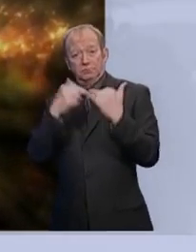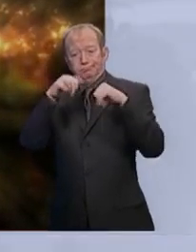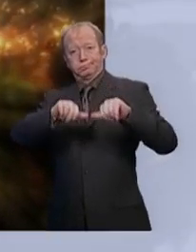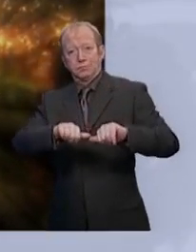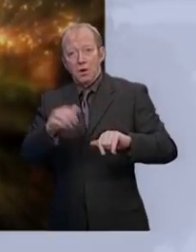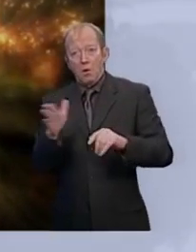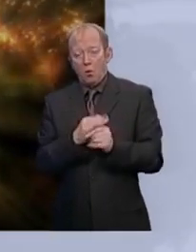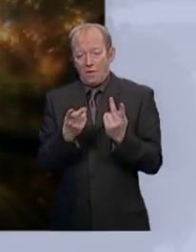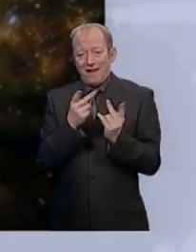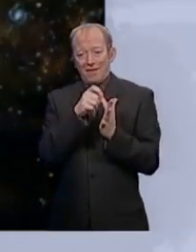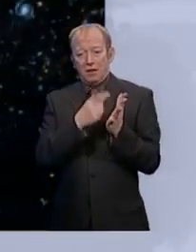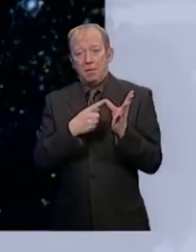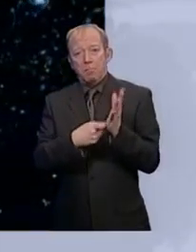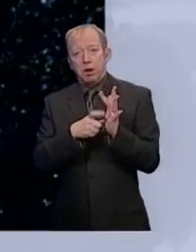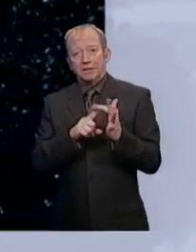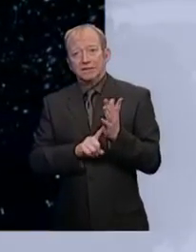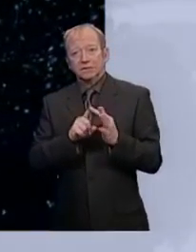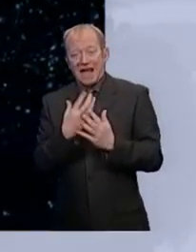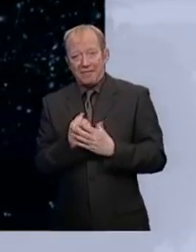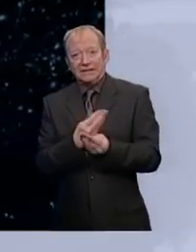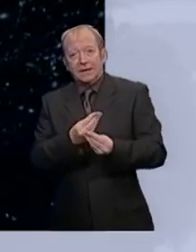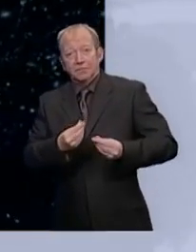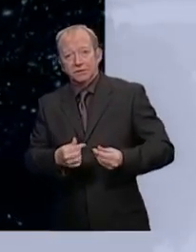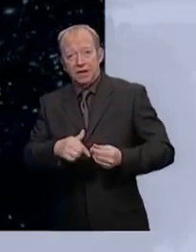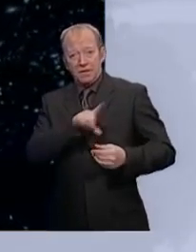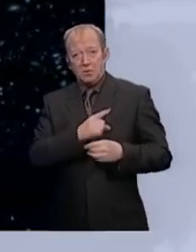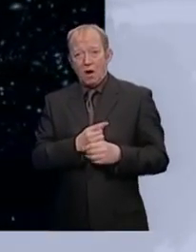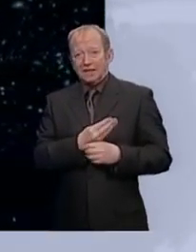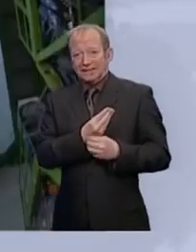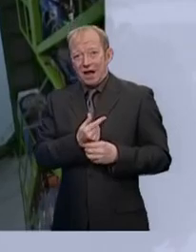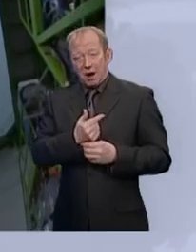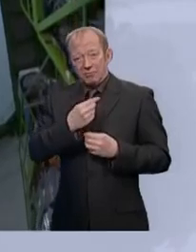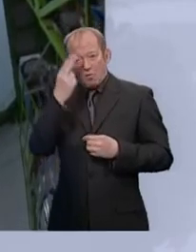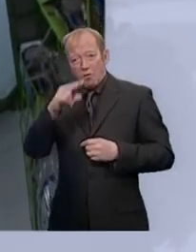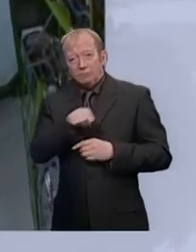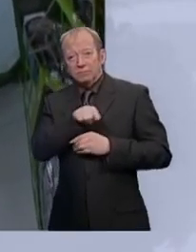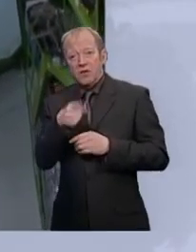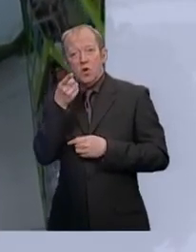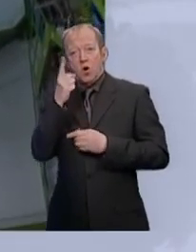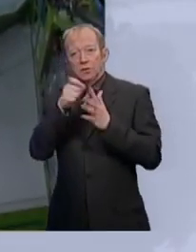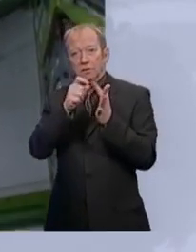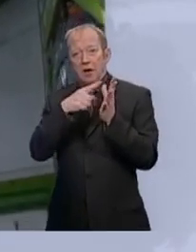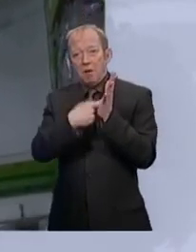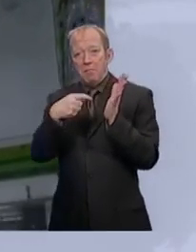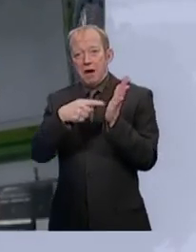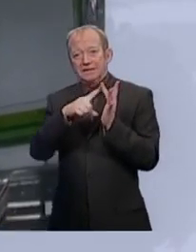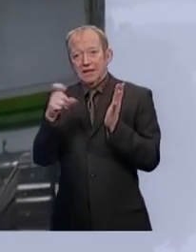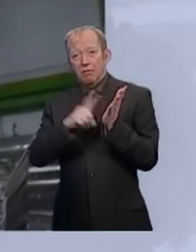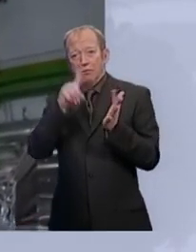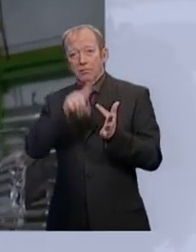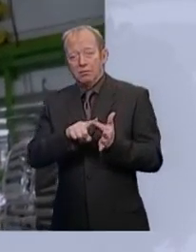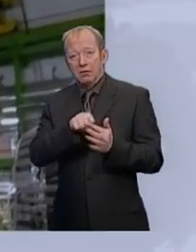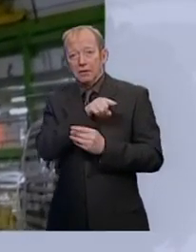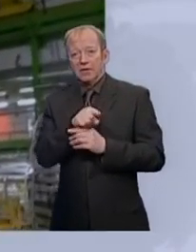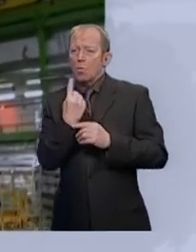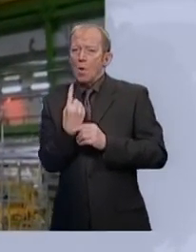particles substance, which is why some refer to it as the God particle. Its discovery was one of the main aims